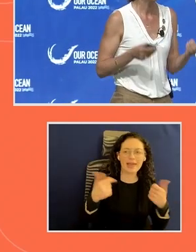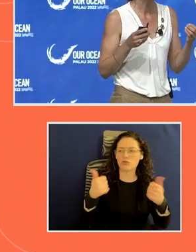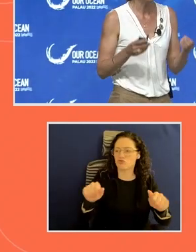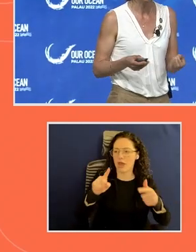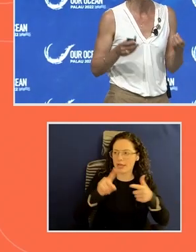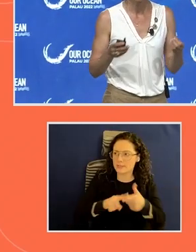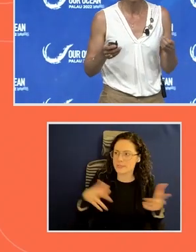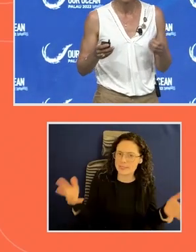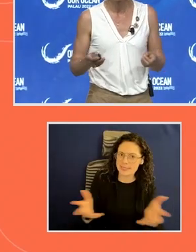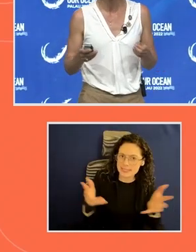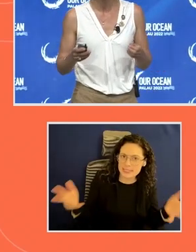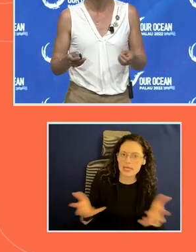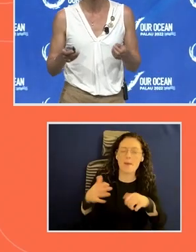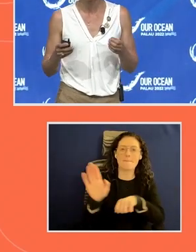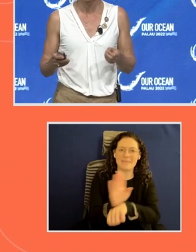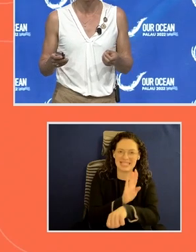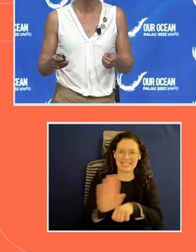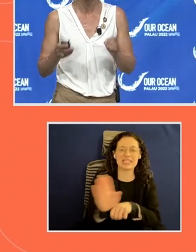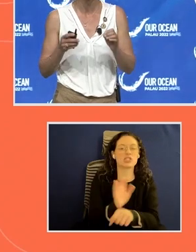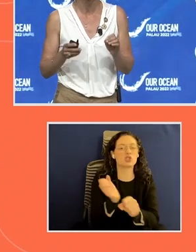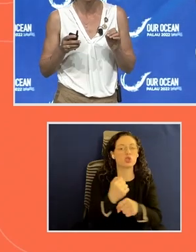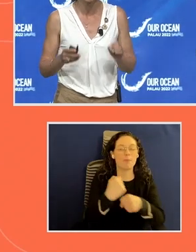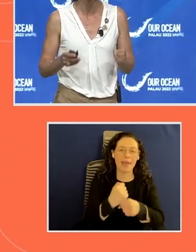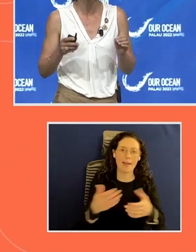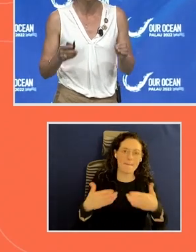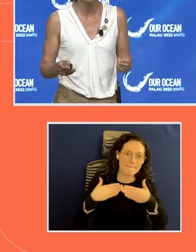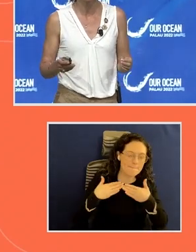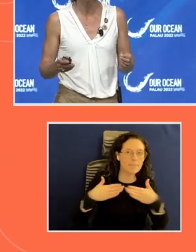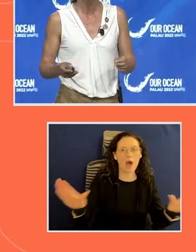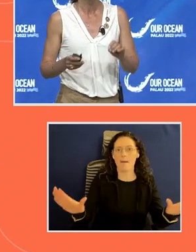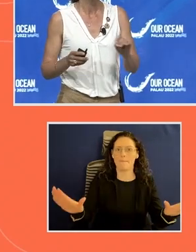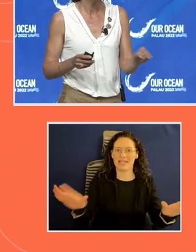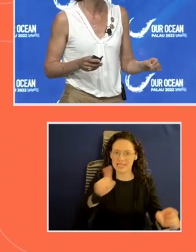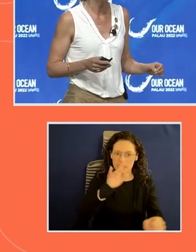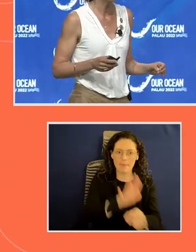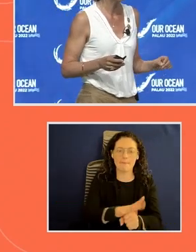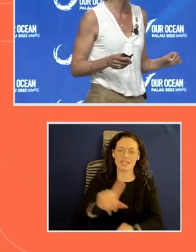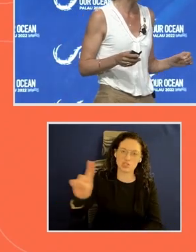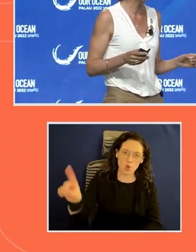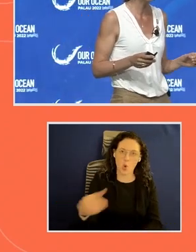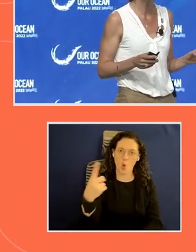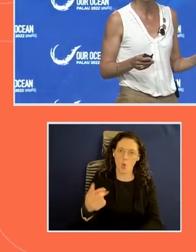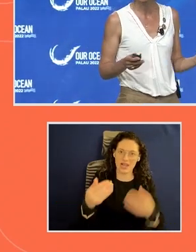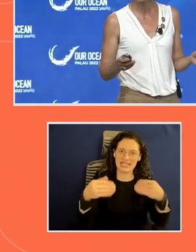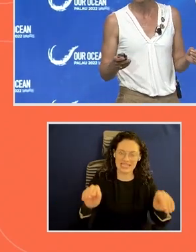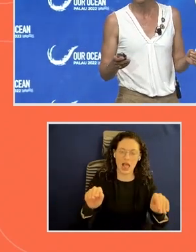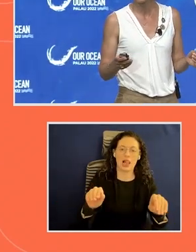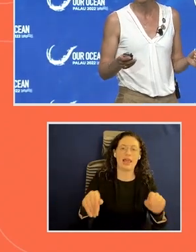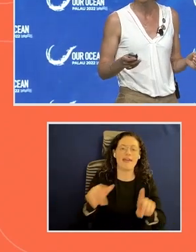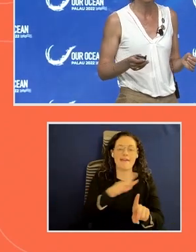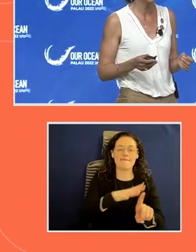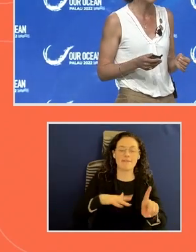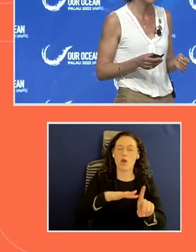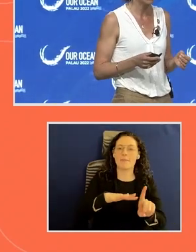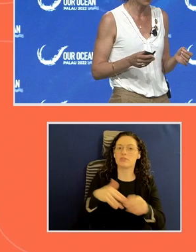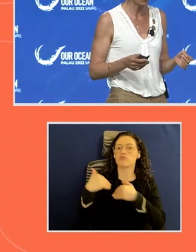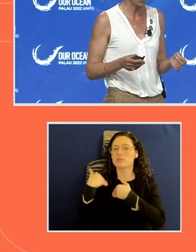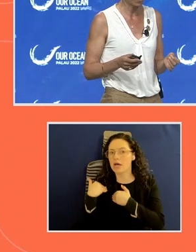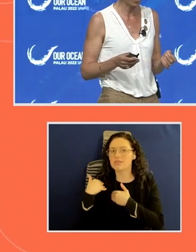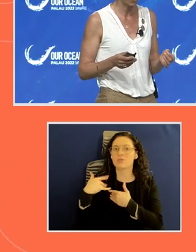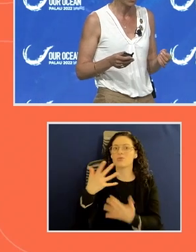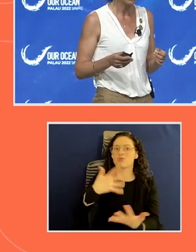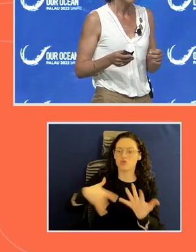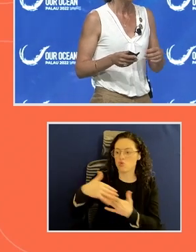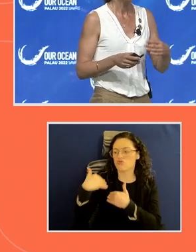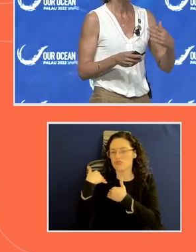businesses to make very public-facing commitments to source only from environmentally responsible and socially responsible fisheries and